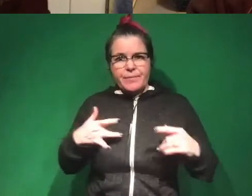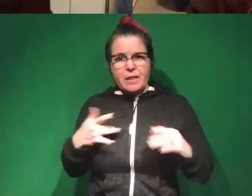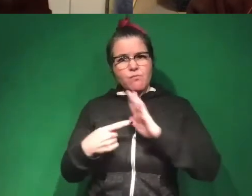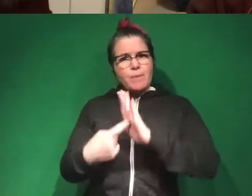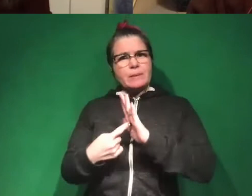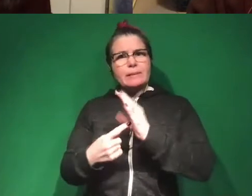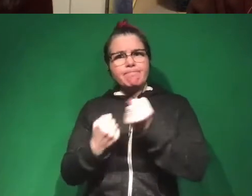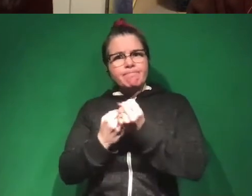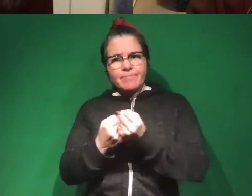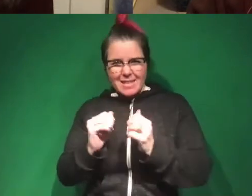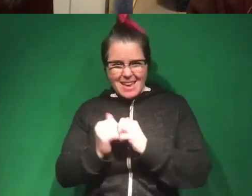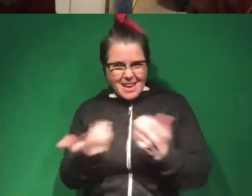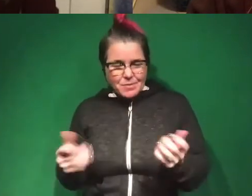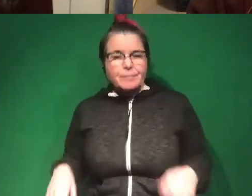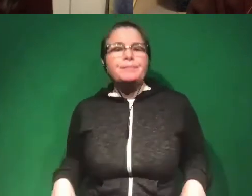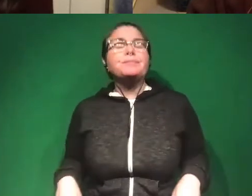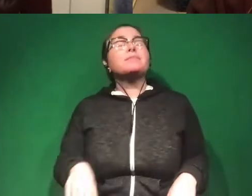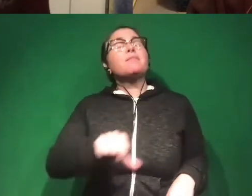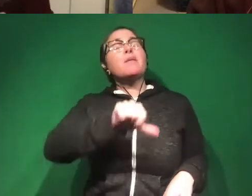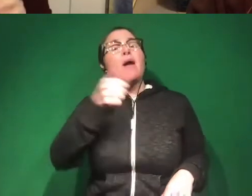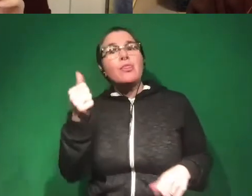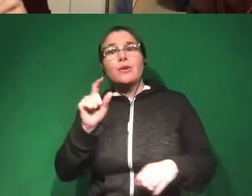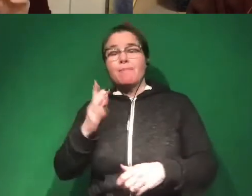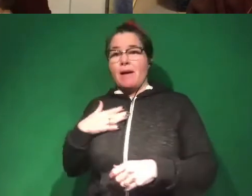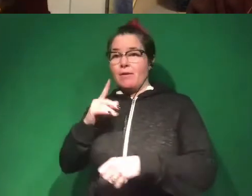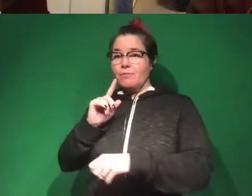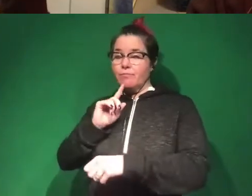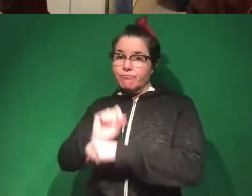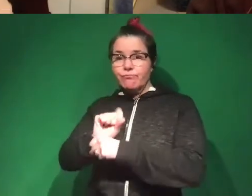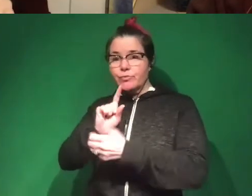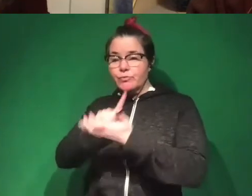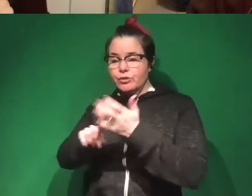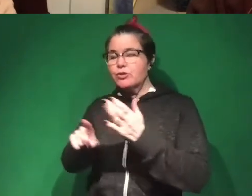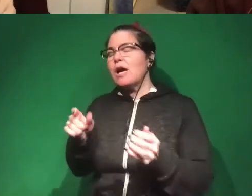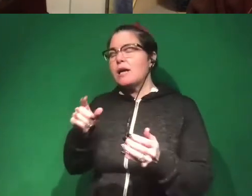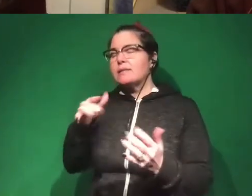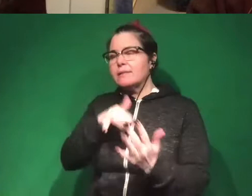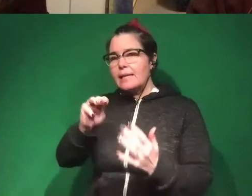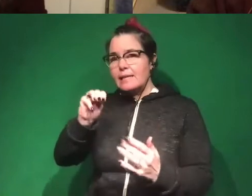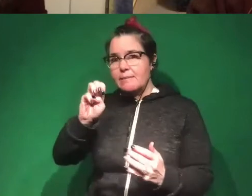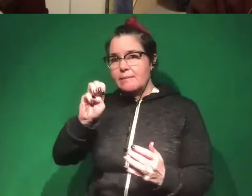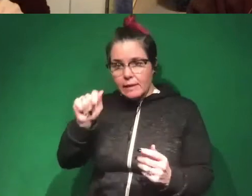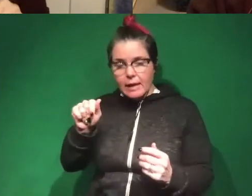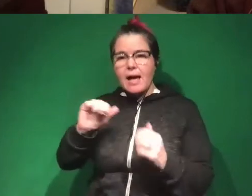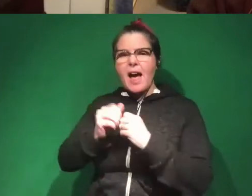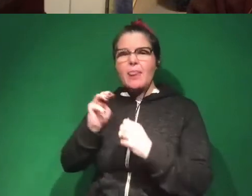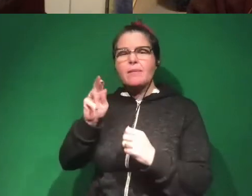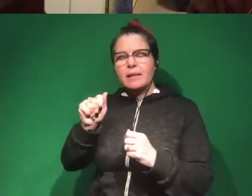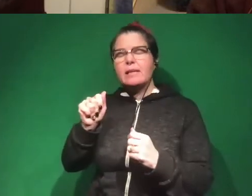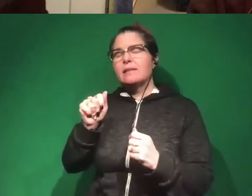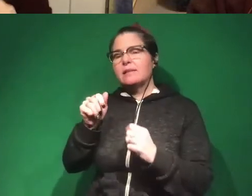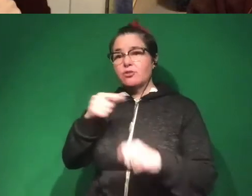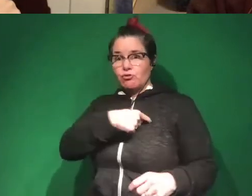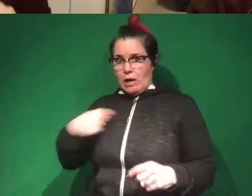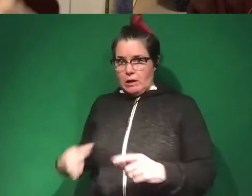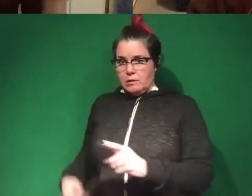But the other thing that I do is my actual research. And as I said, I study the media and I study how the media in China covers international events.